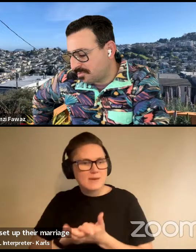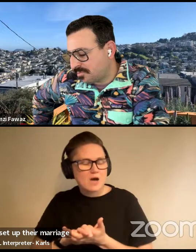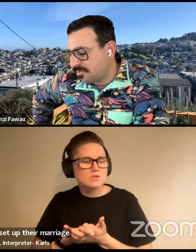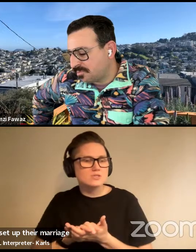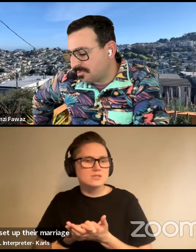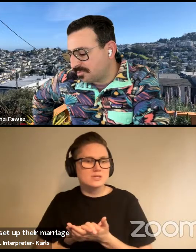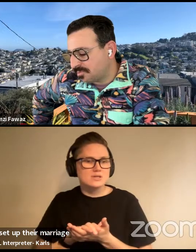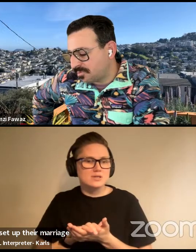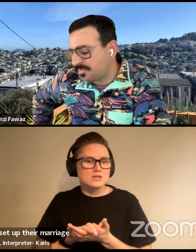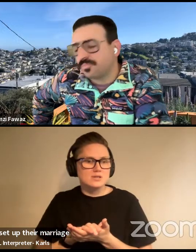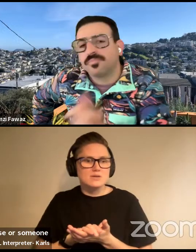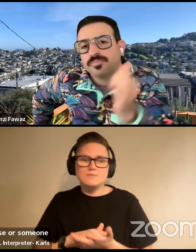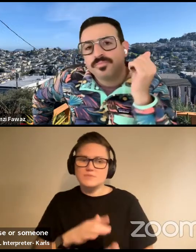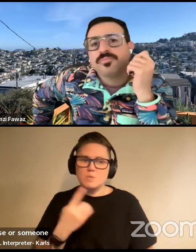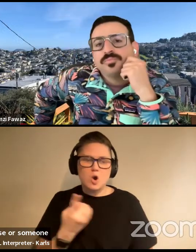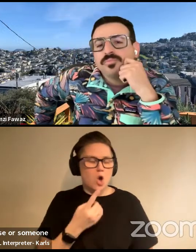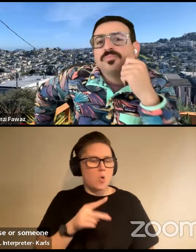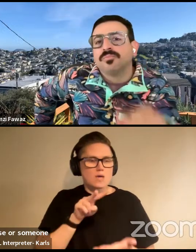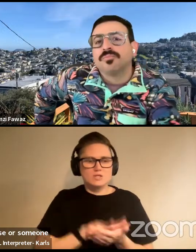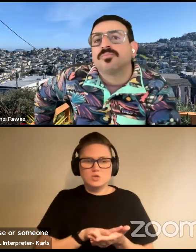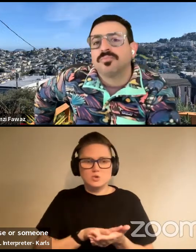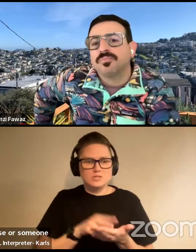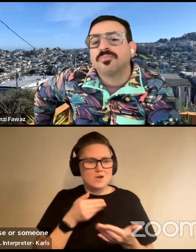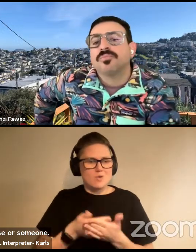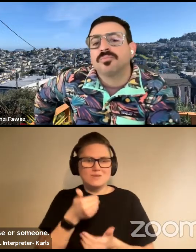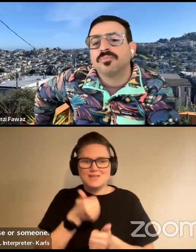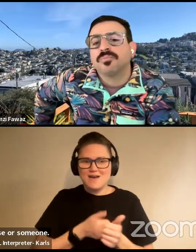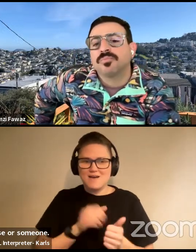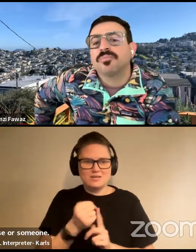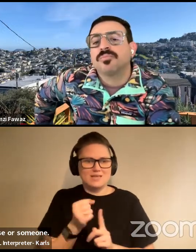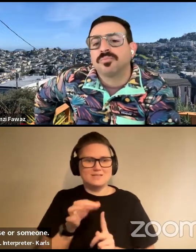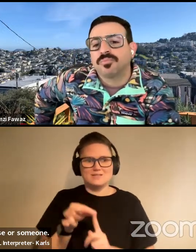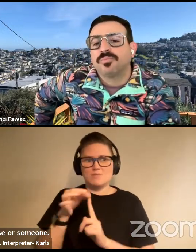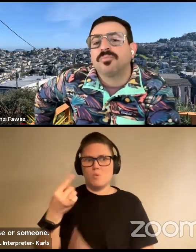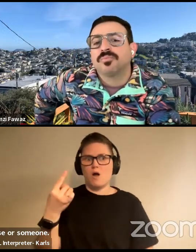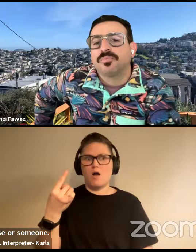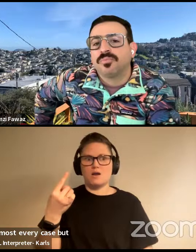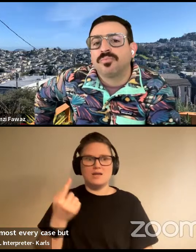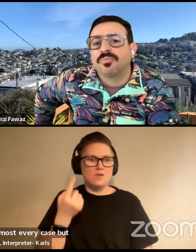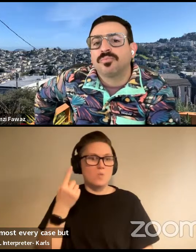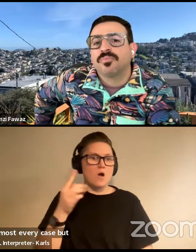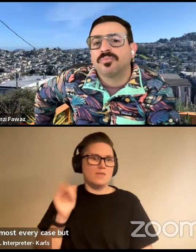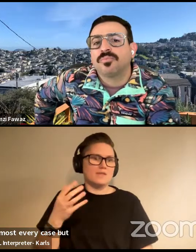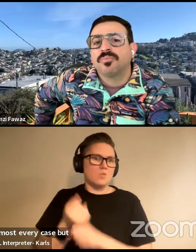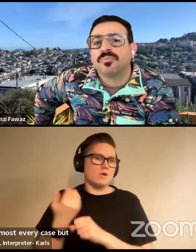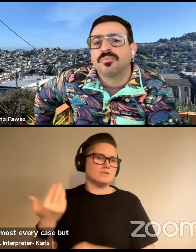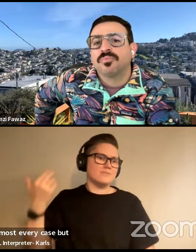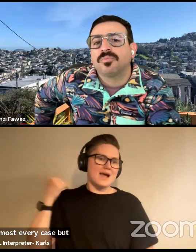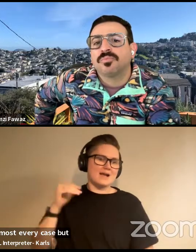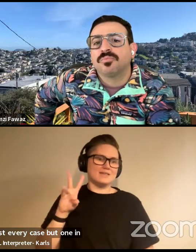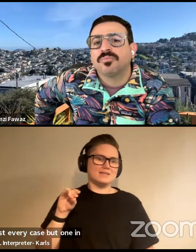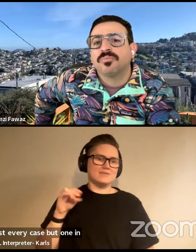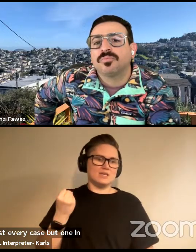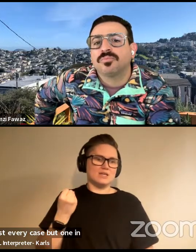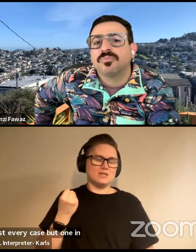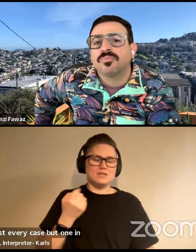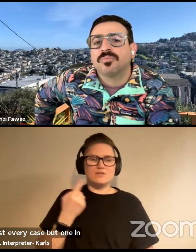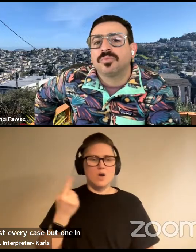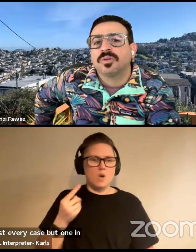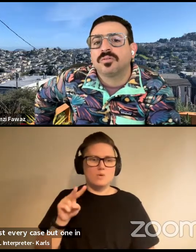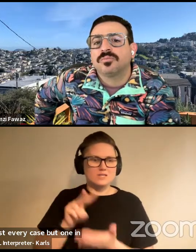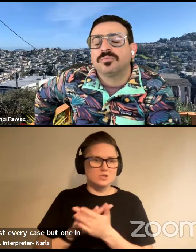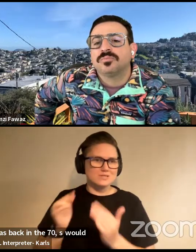would always lose like in almost every case, but one. And the one case where they won was back in the seventies would always lose at the appellate level